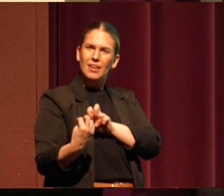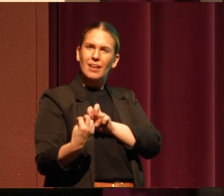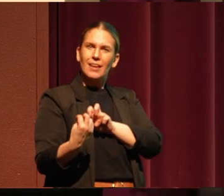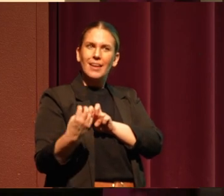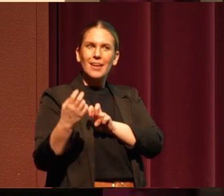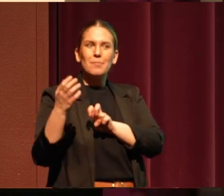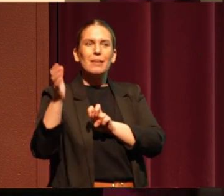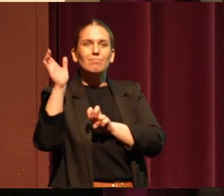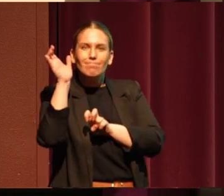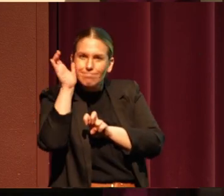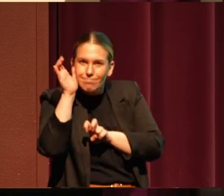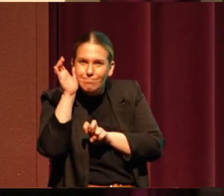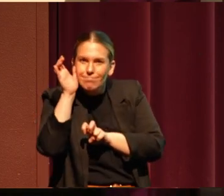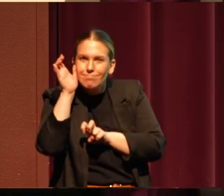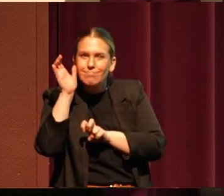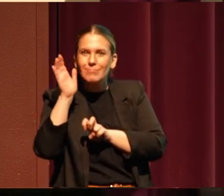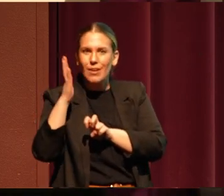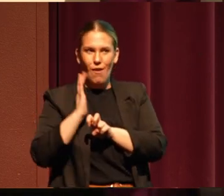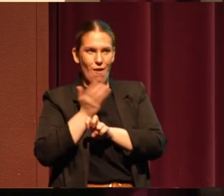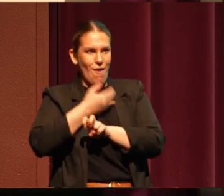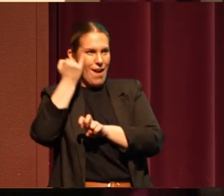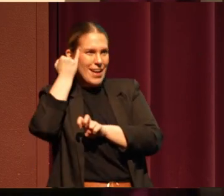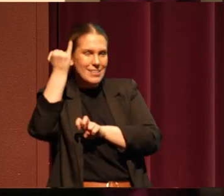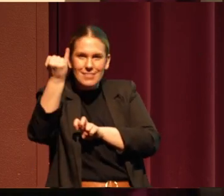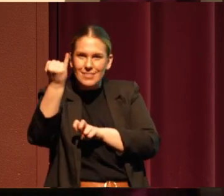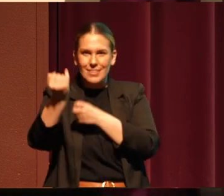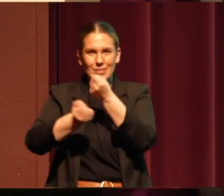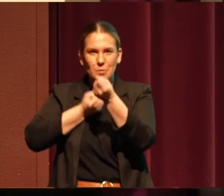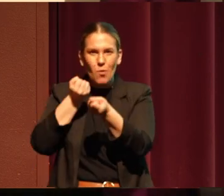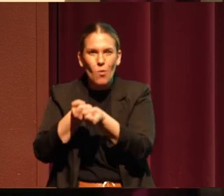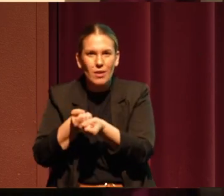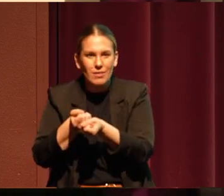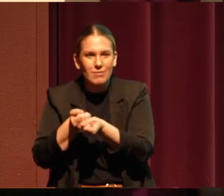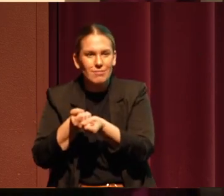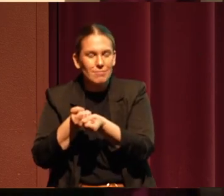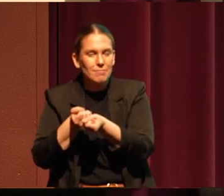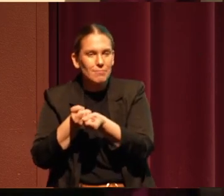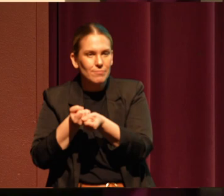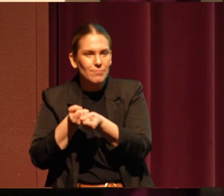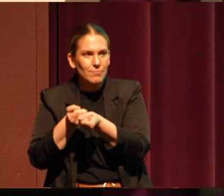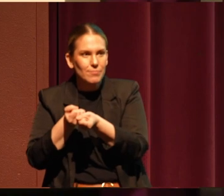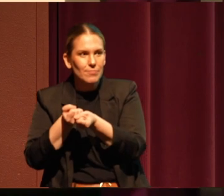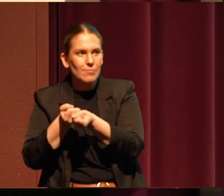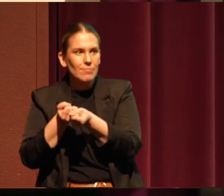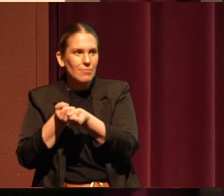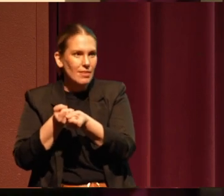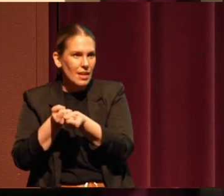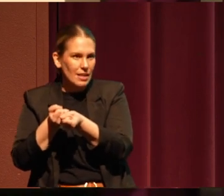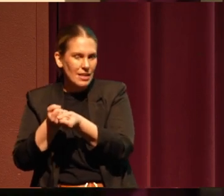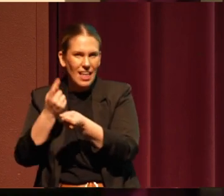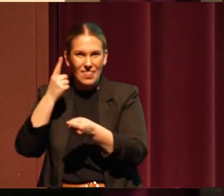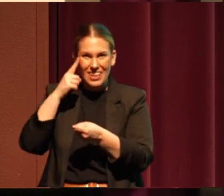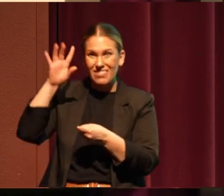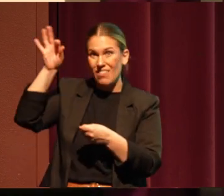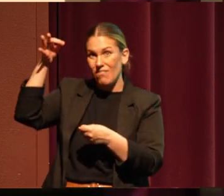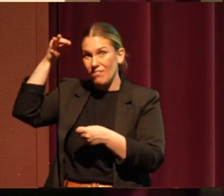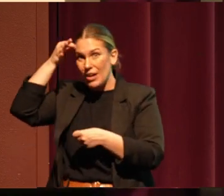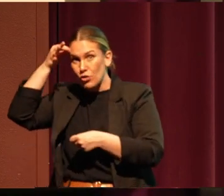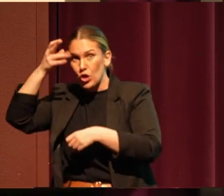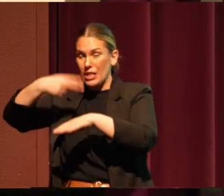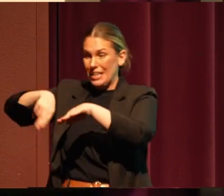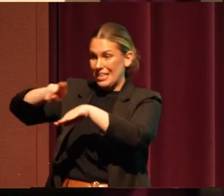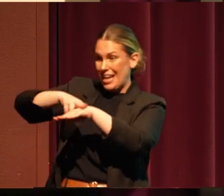and supported. And I think co-management with federal parks and national parks